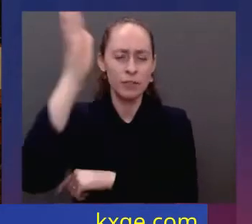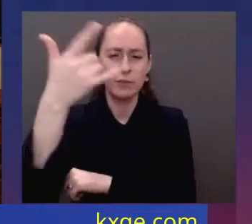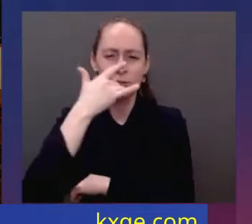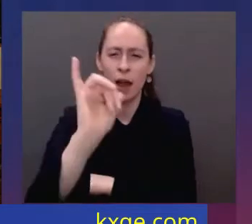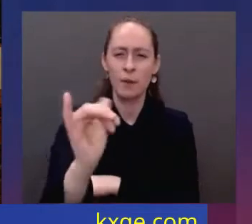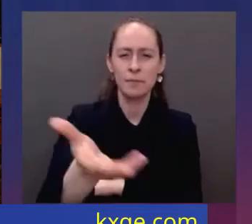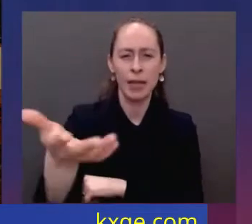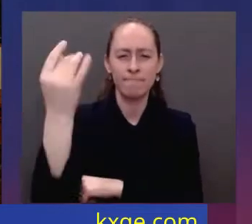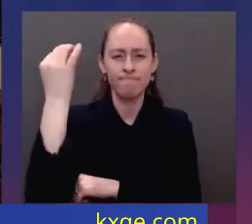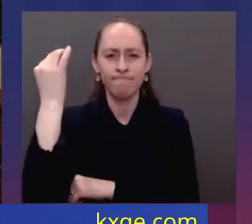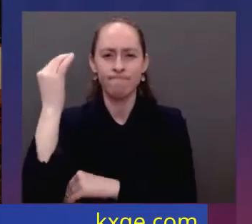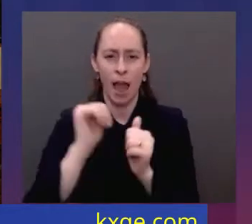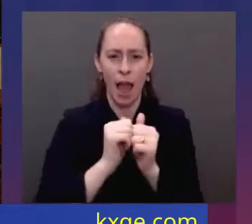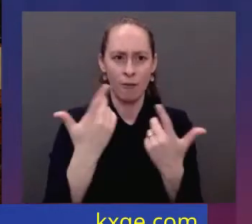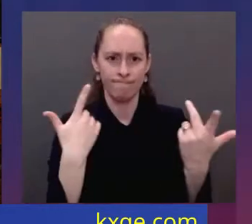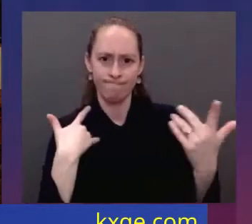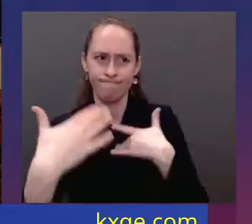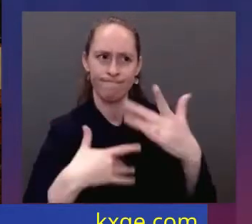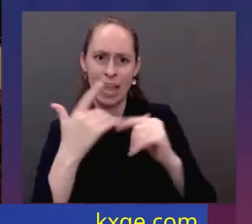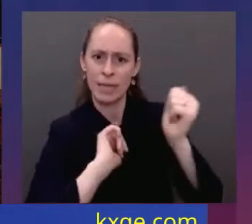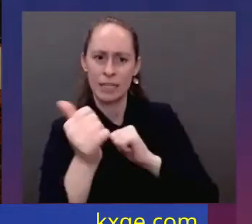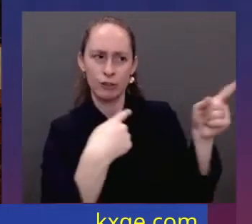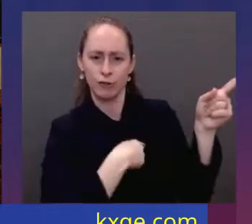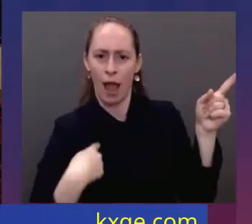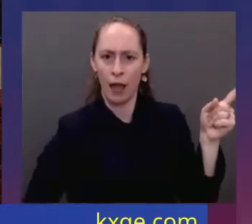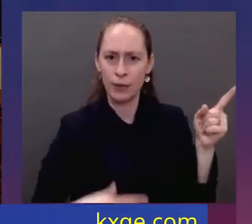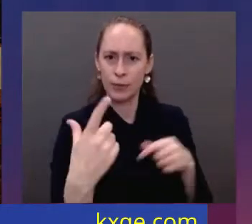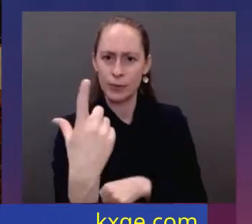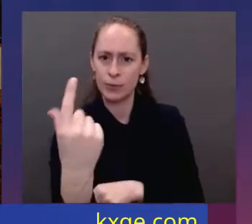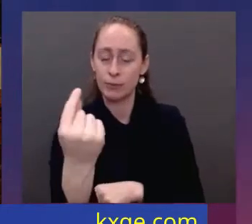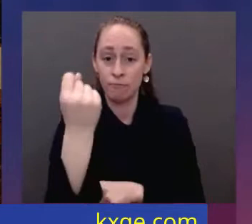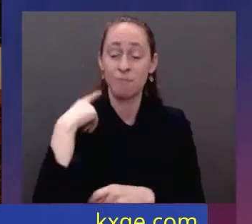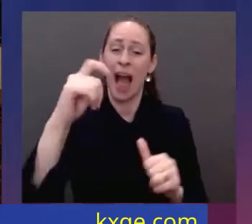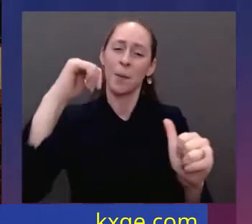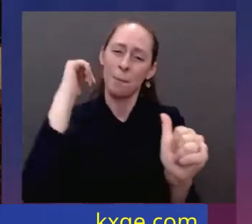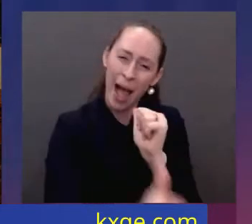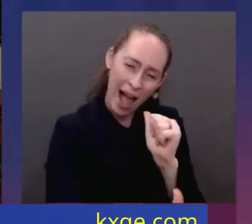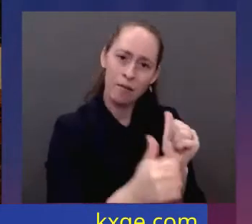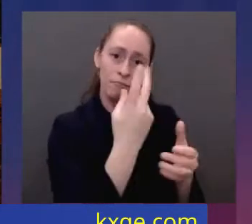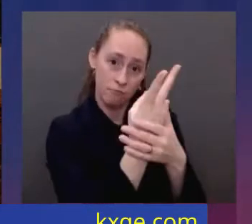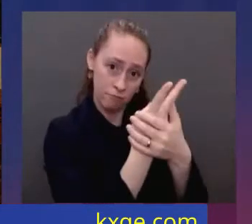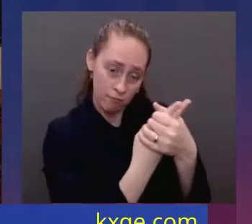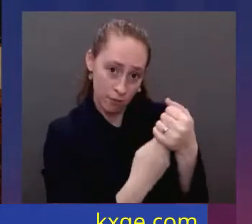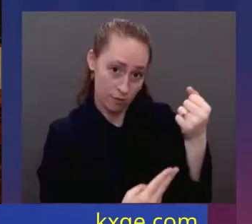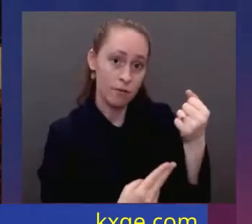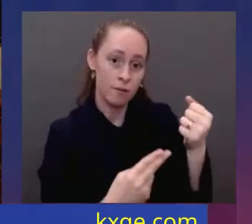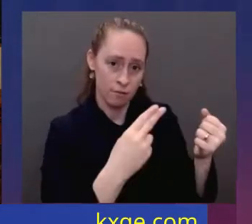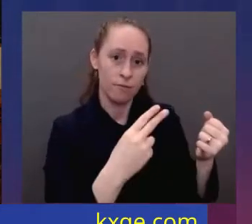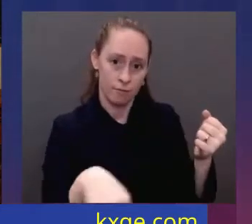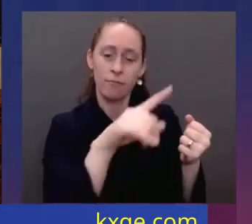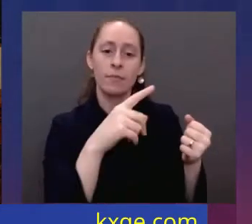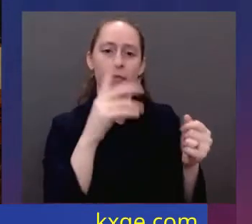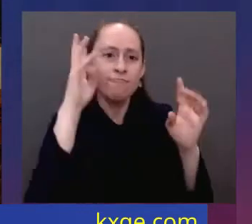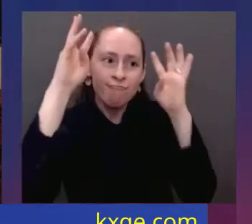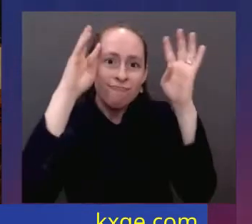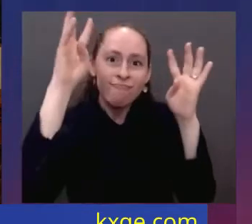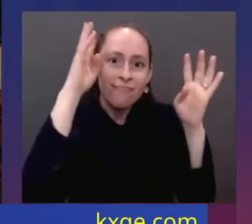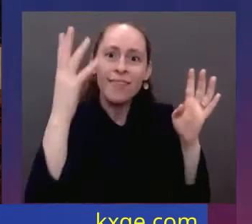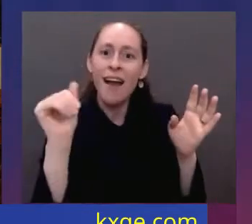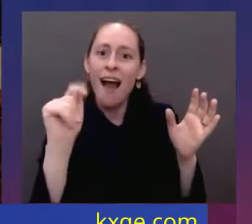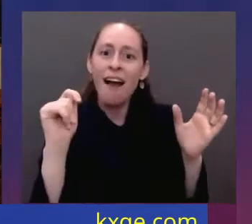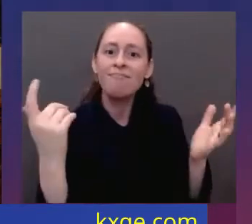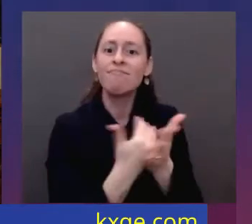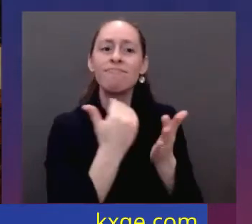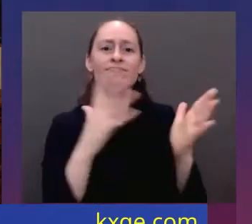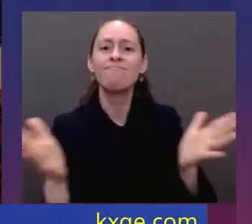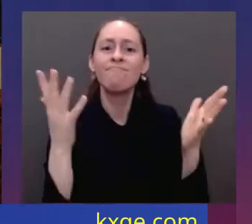That's why it's so important to pass the Bipartisan Innovation Act sitting in Congress that will make record investments in emerging technologies and American manufacturing. We used to invest almost